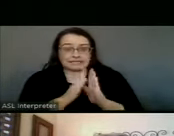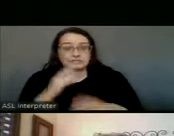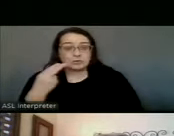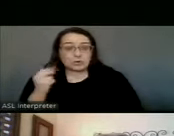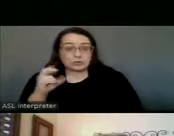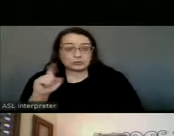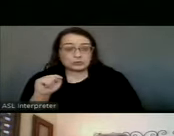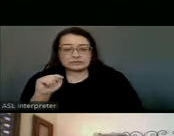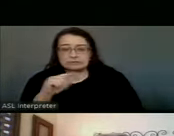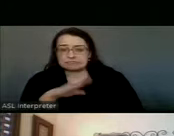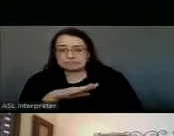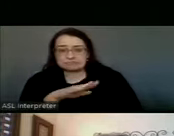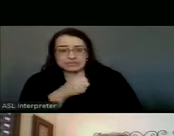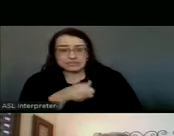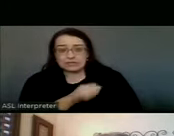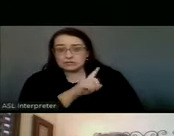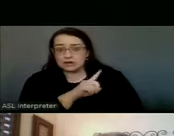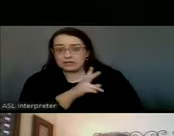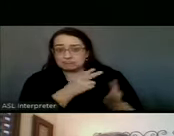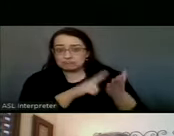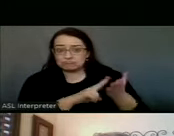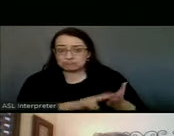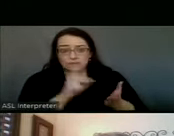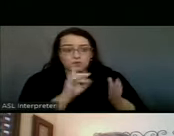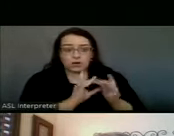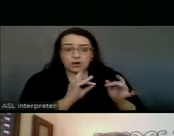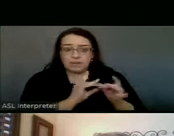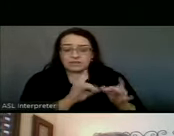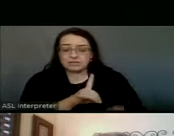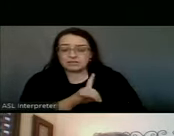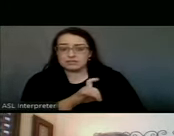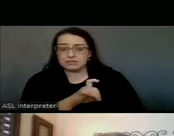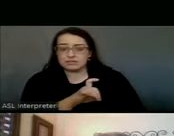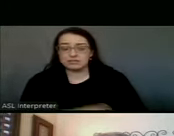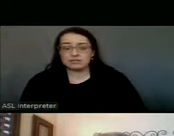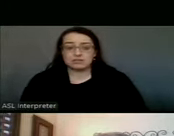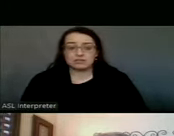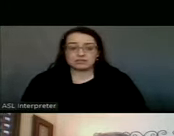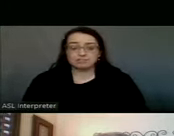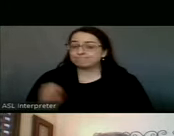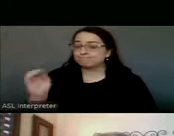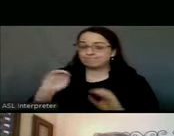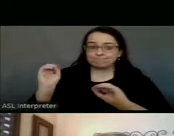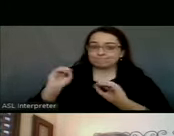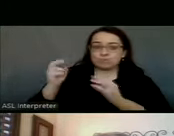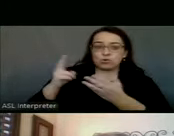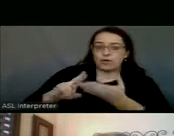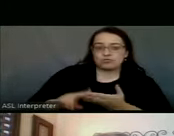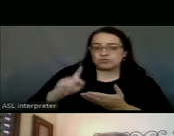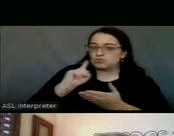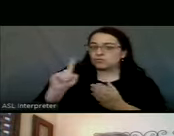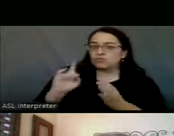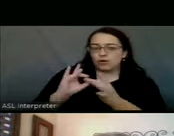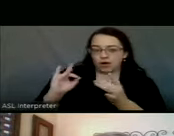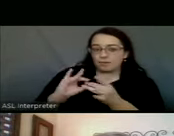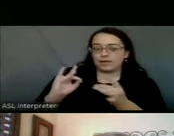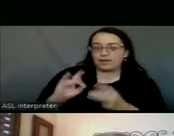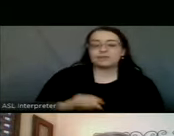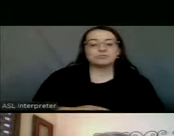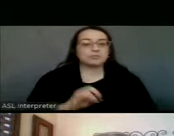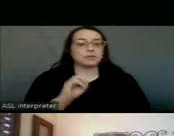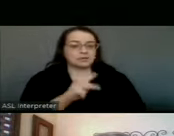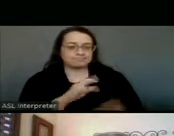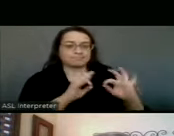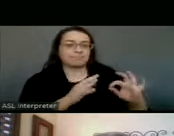host, Stephanie, do we have anybody who's registered for public address? Mayor, we did not have anybody sign up today. Okay.